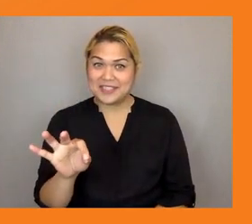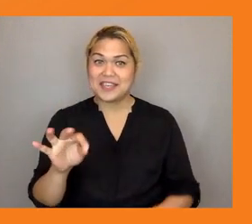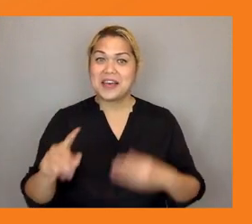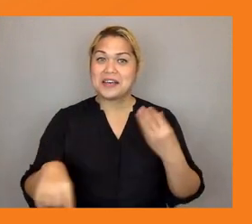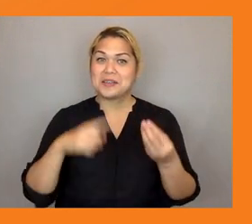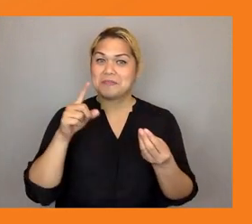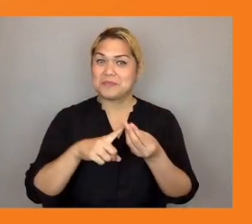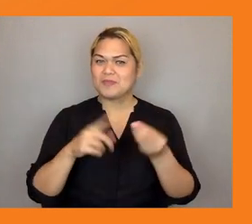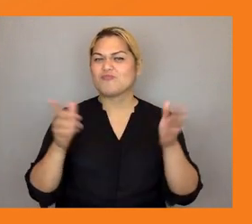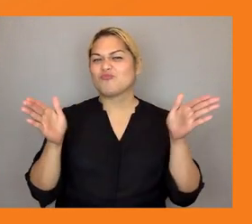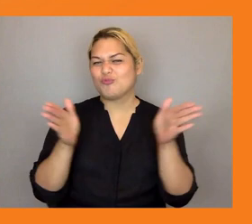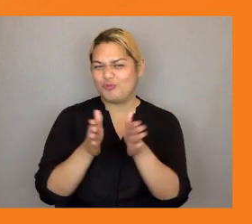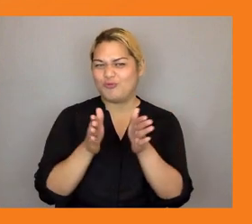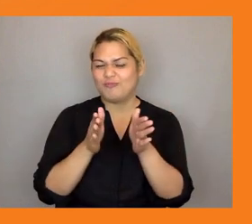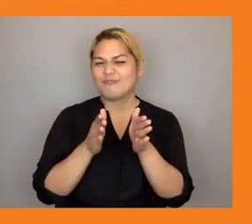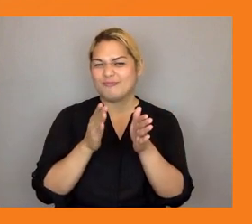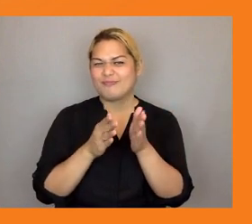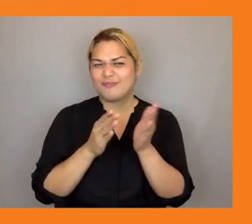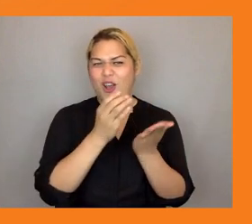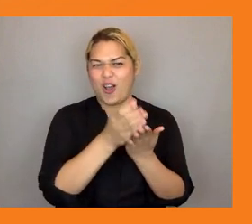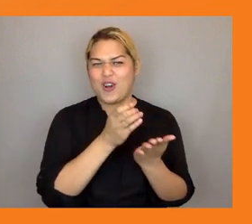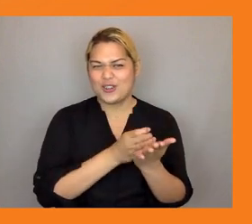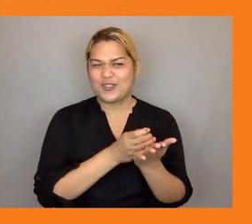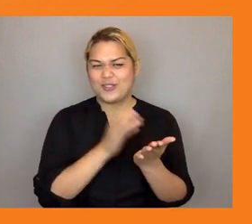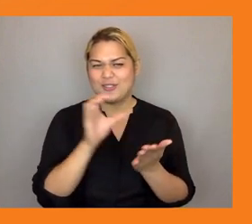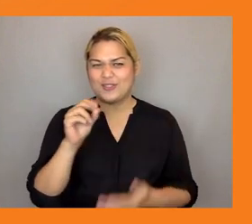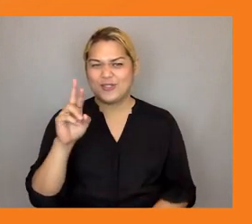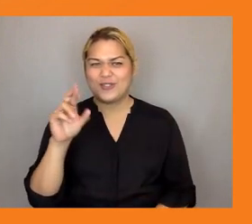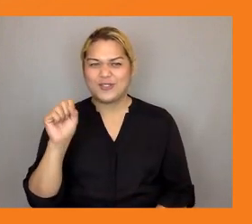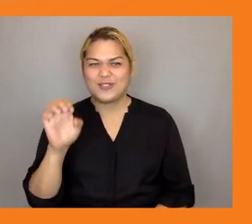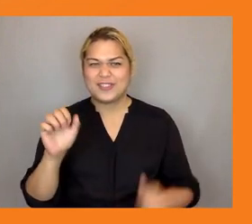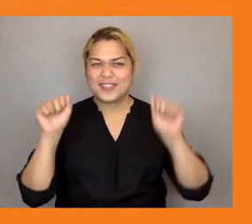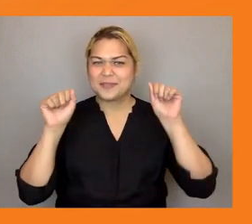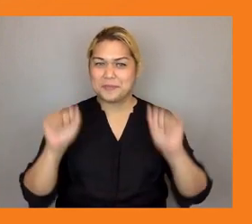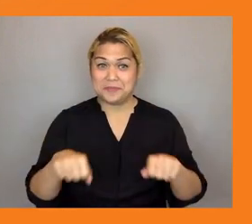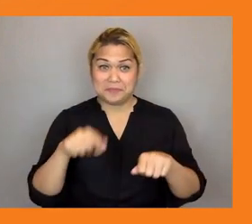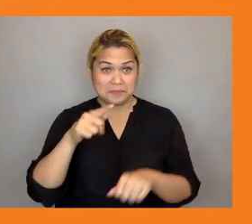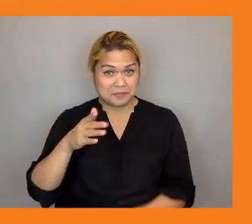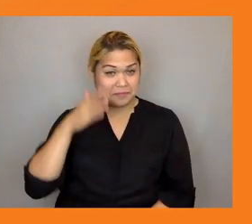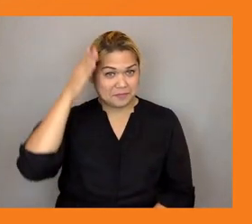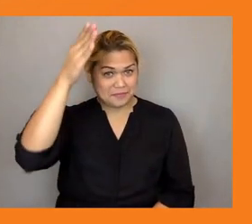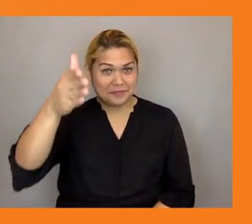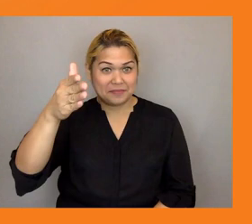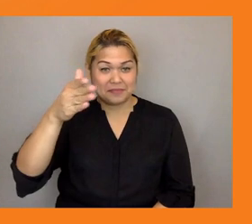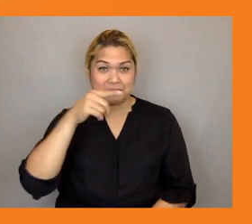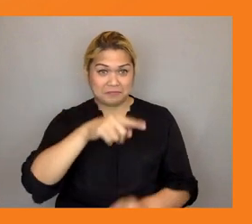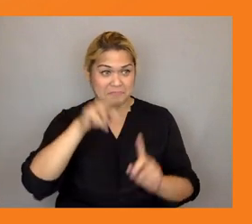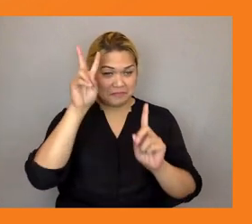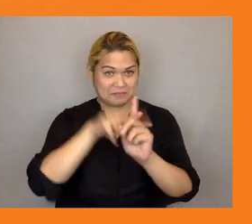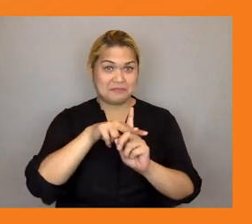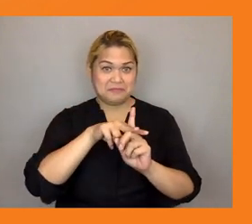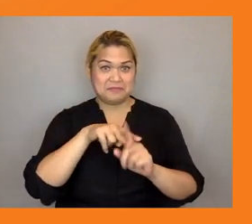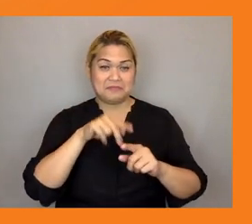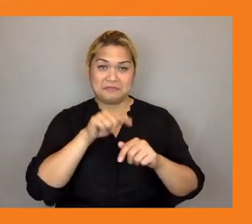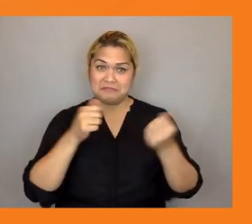short-term courses which can be very helpful for future job prospects can you share any learnings from from